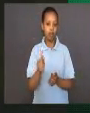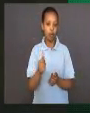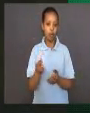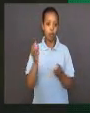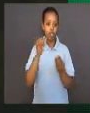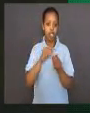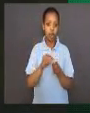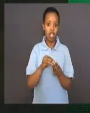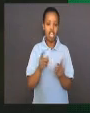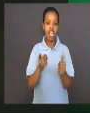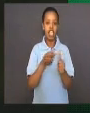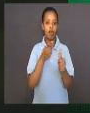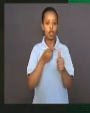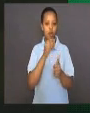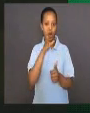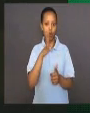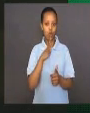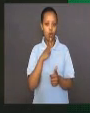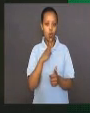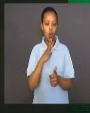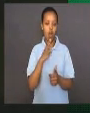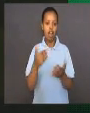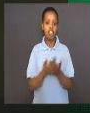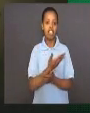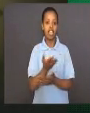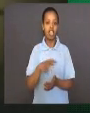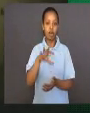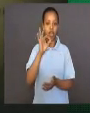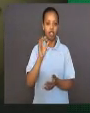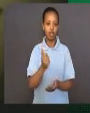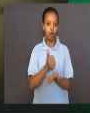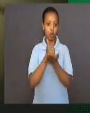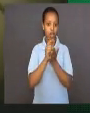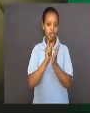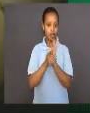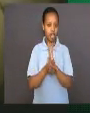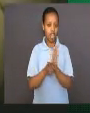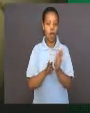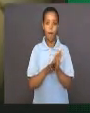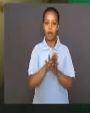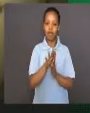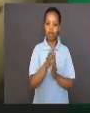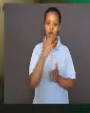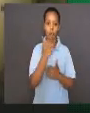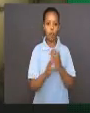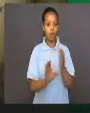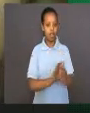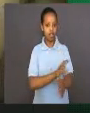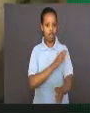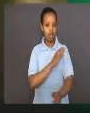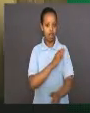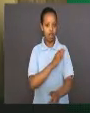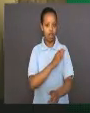to be the first person to observe bacteria, blood cells, and